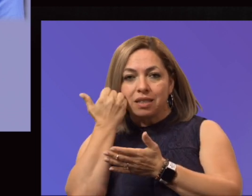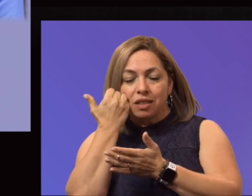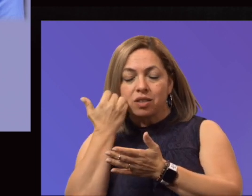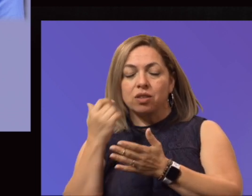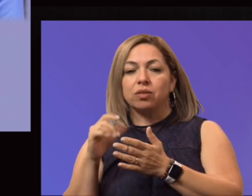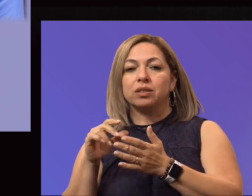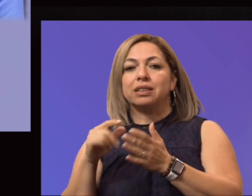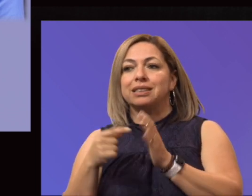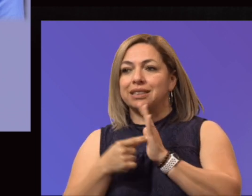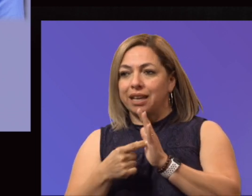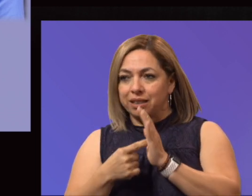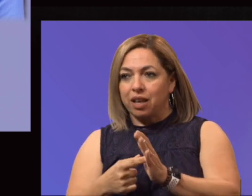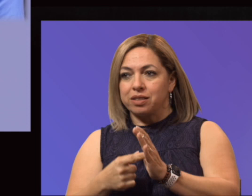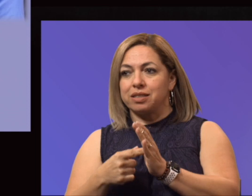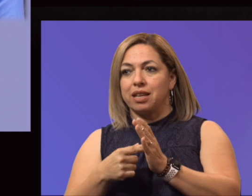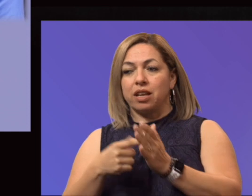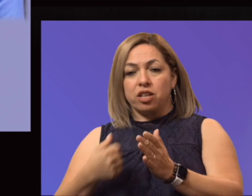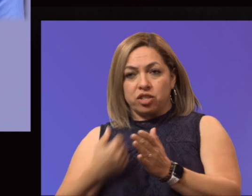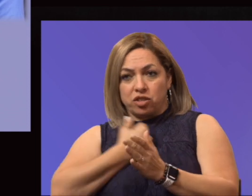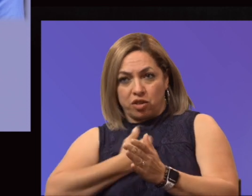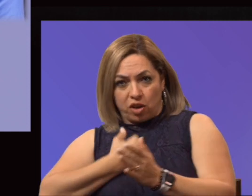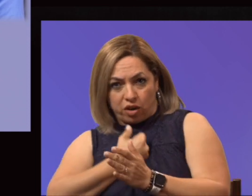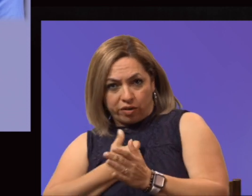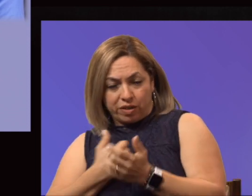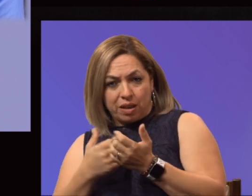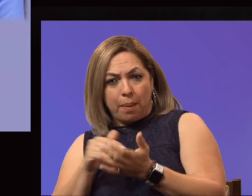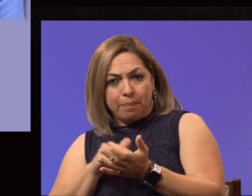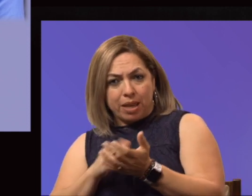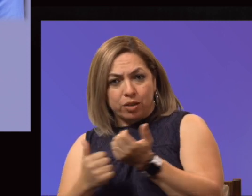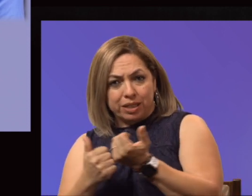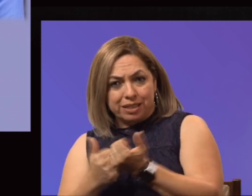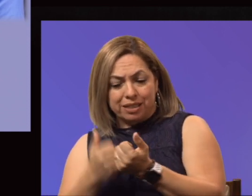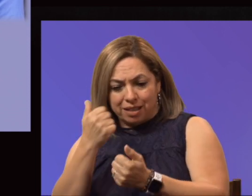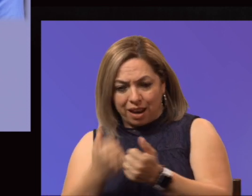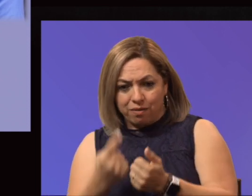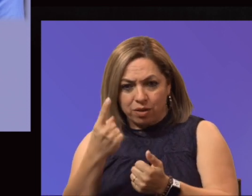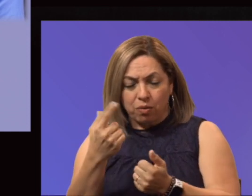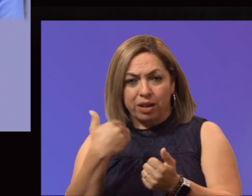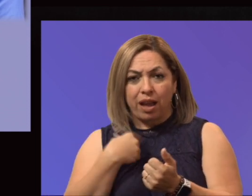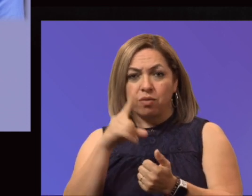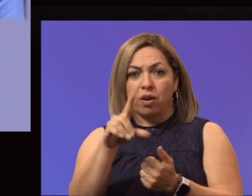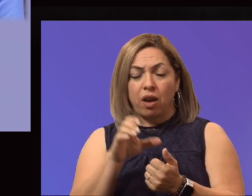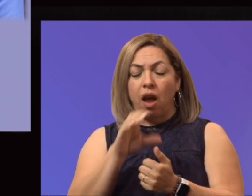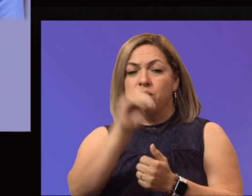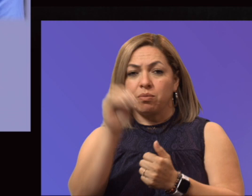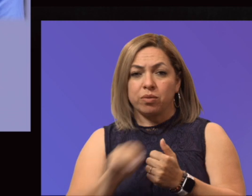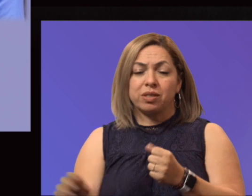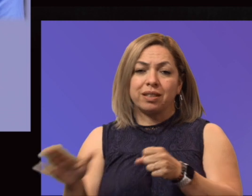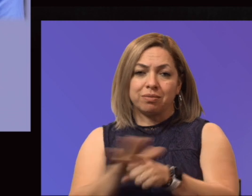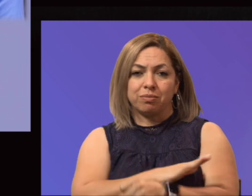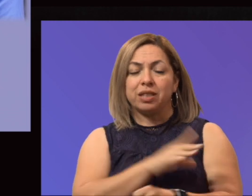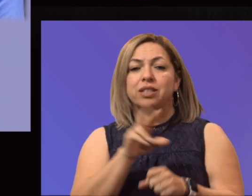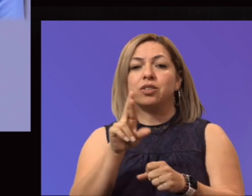physical therapist assistant. Every single one of the students had a 100% completion rate. So kudos to each and every one of